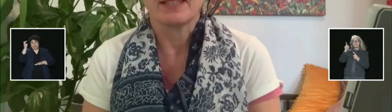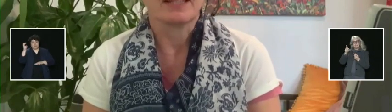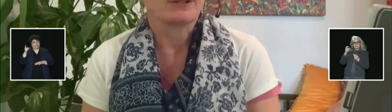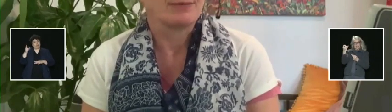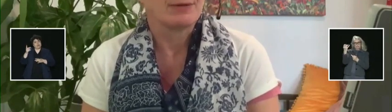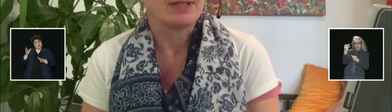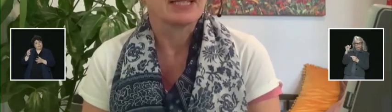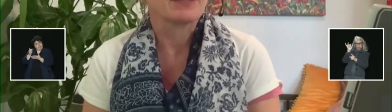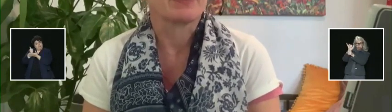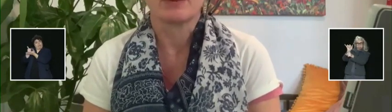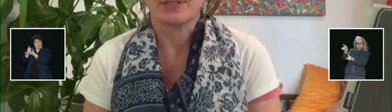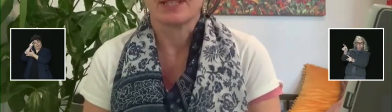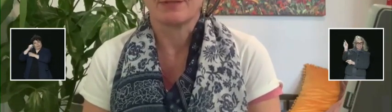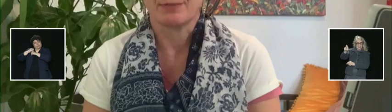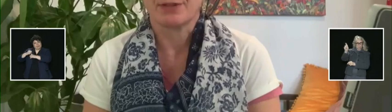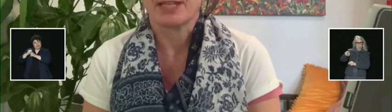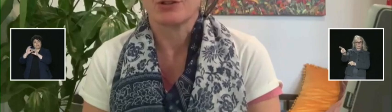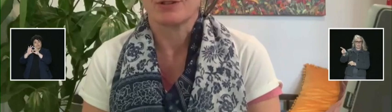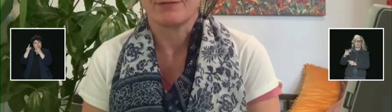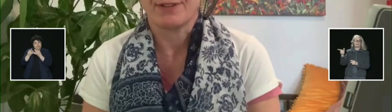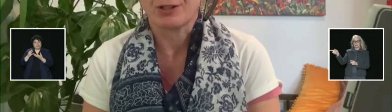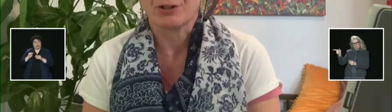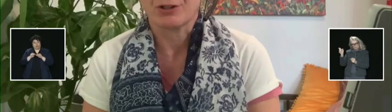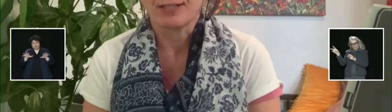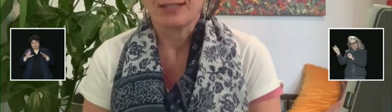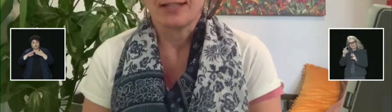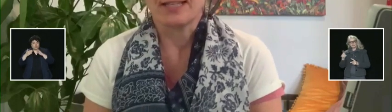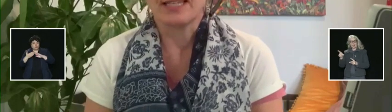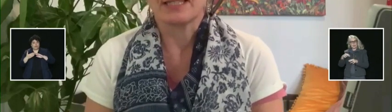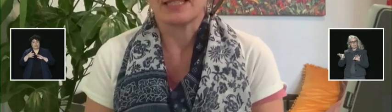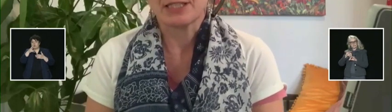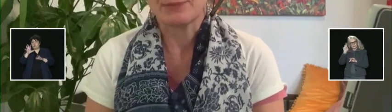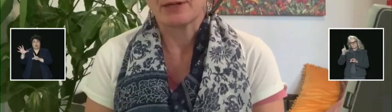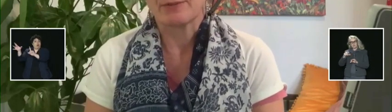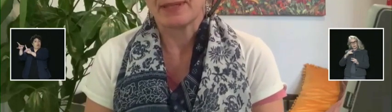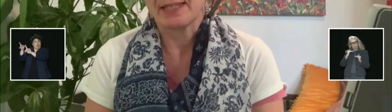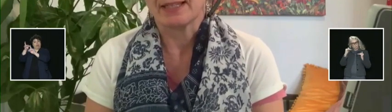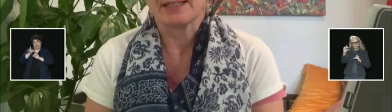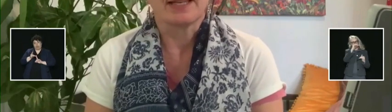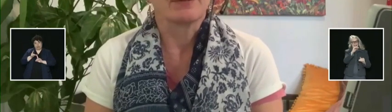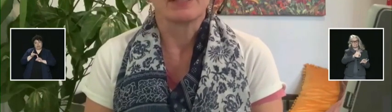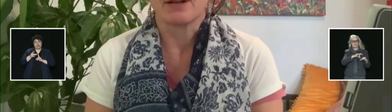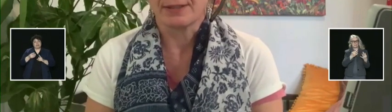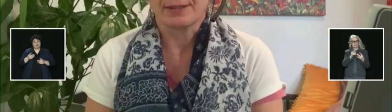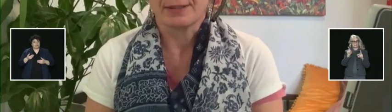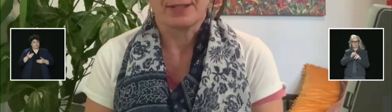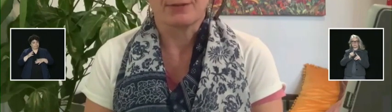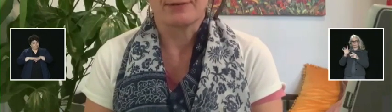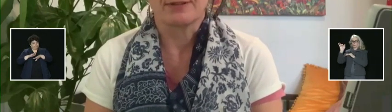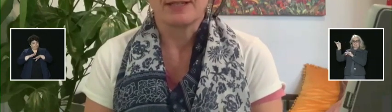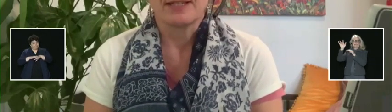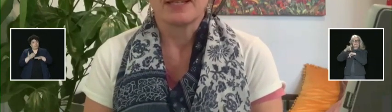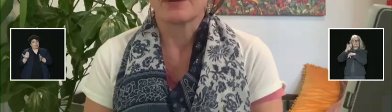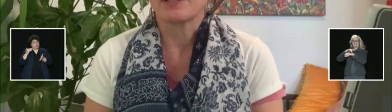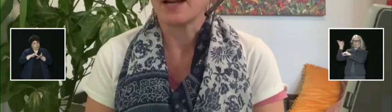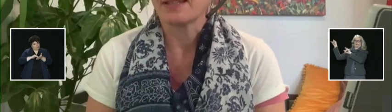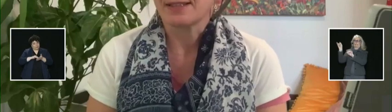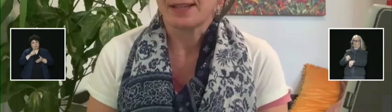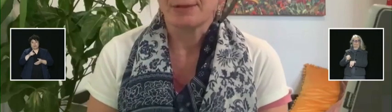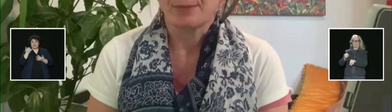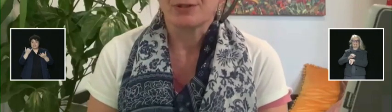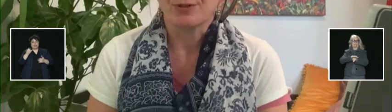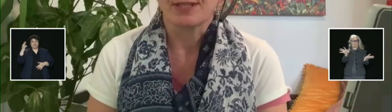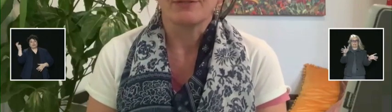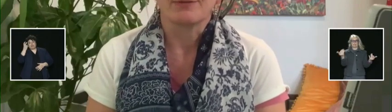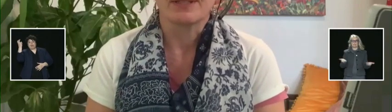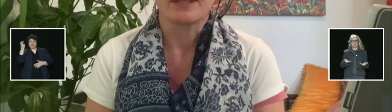families and their communities from the risk of importation of infection. And I think it does bear repeating. Now is not the time to travel. Now is